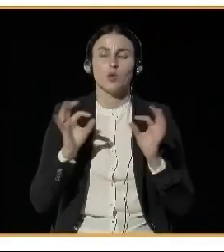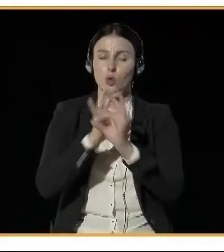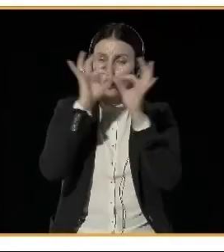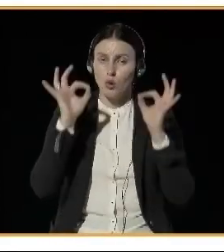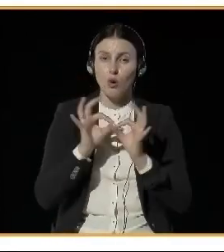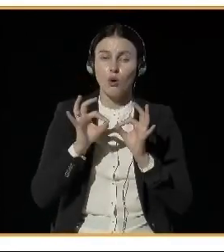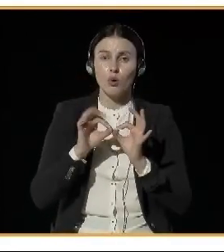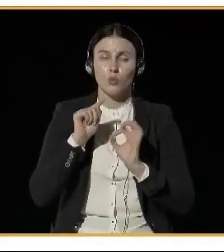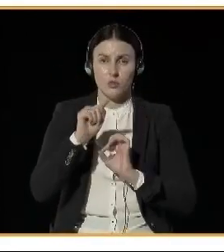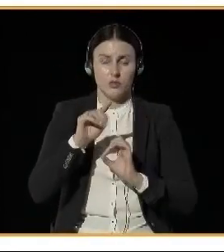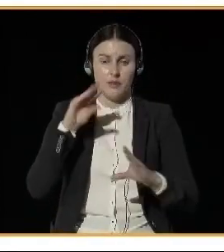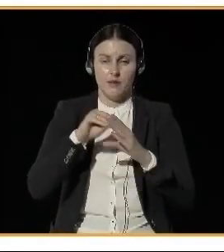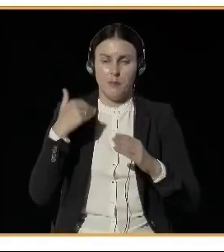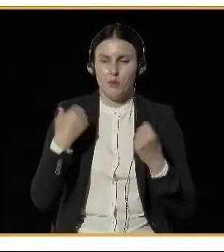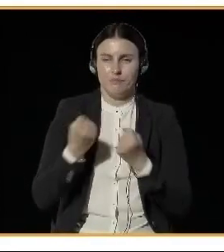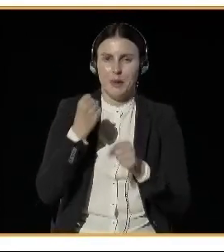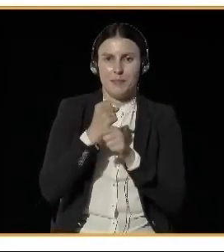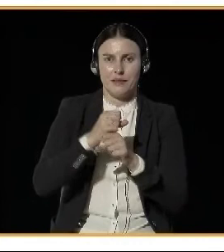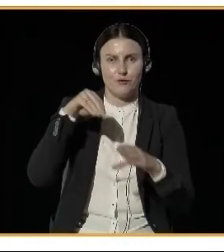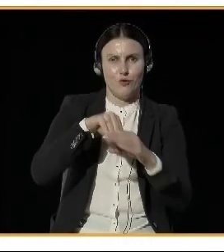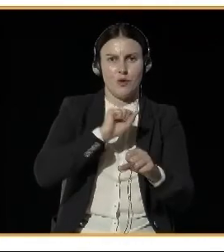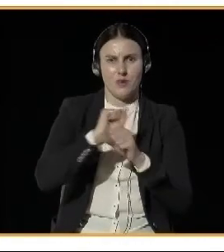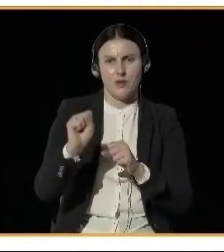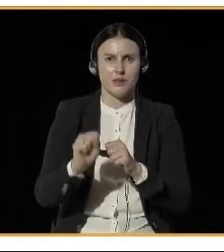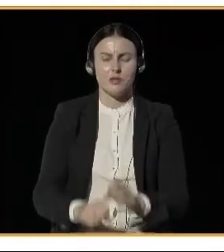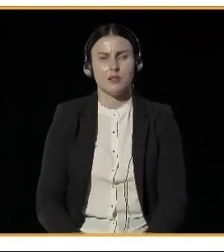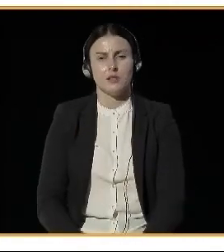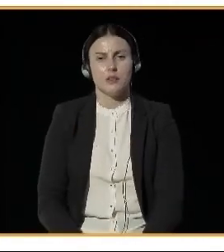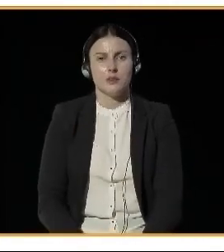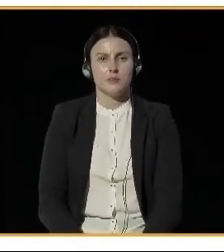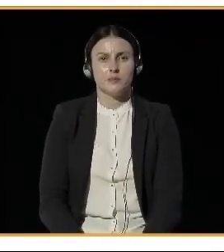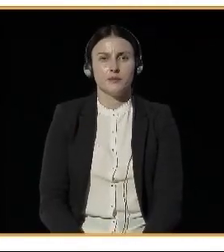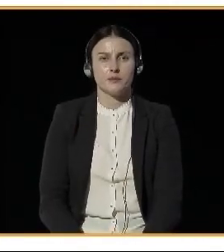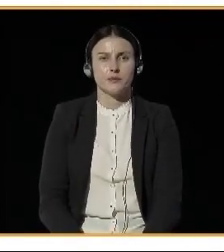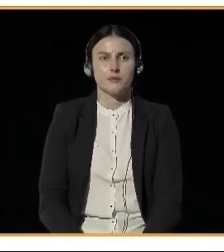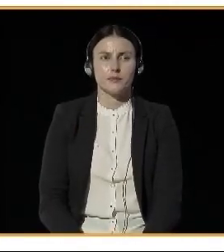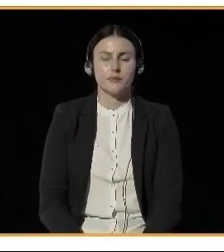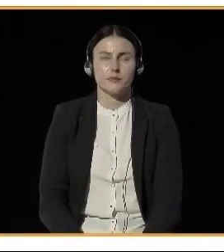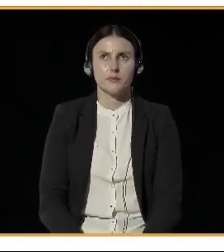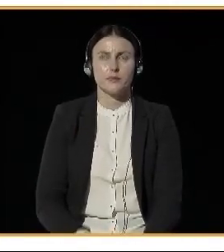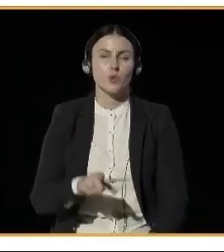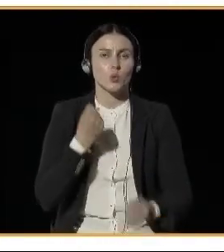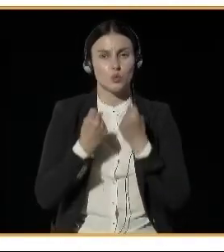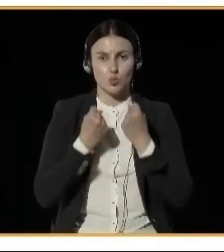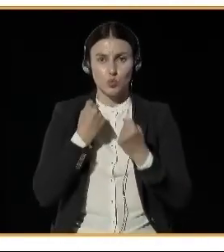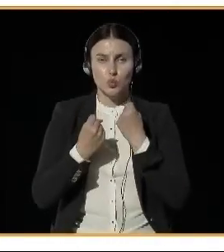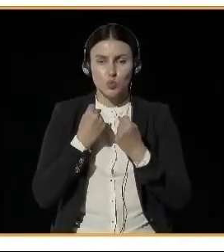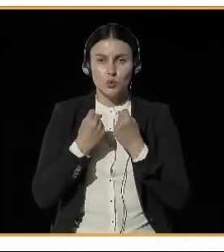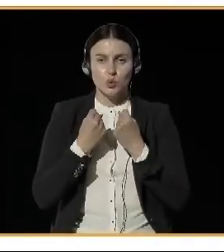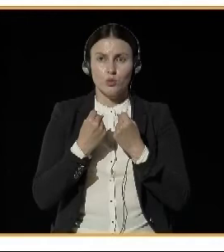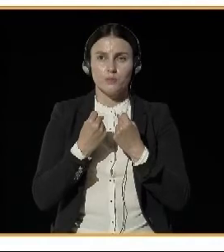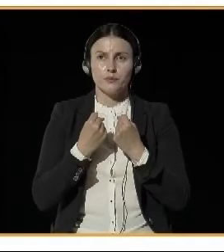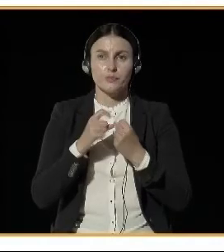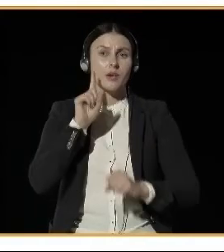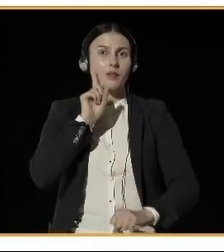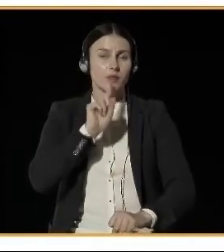there has to be, it's a, I think it's difficult not to avoid having measures that will meet